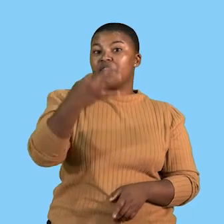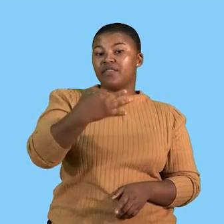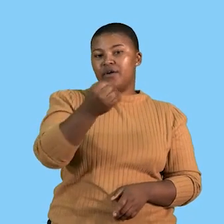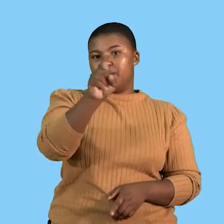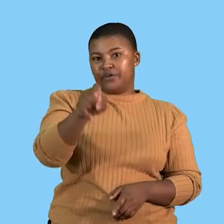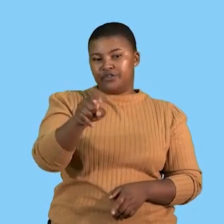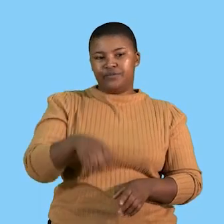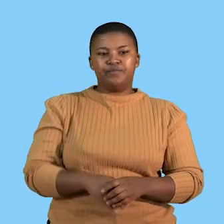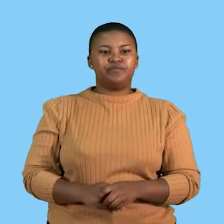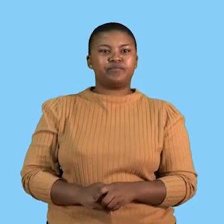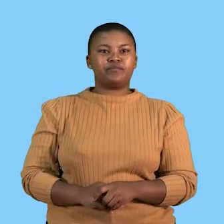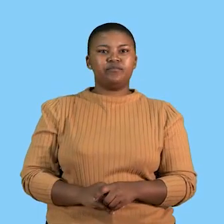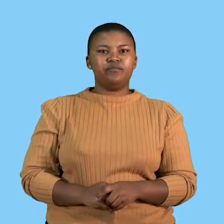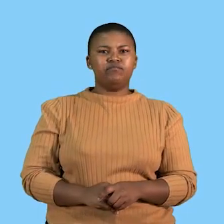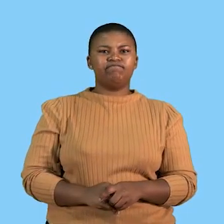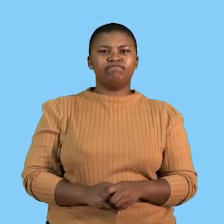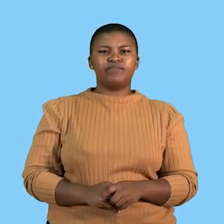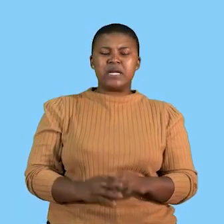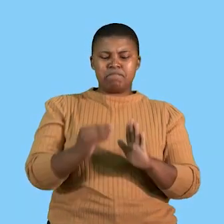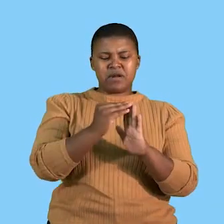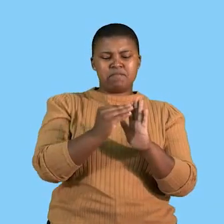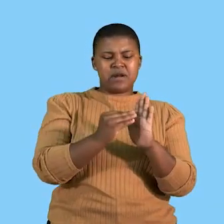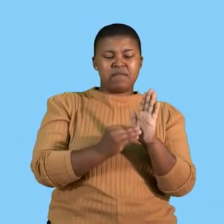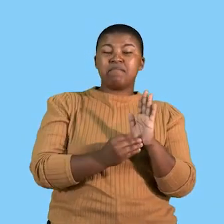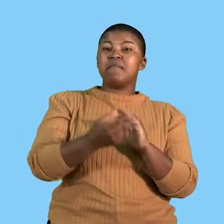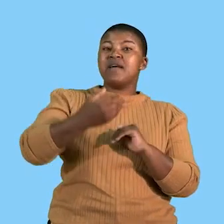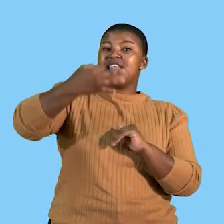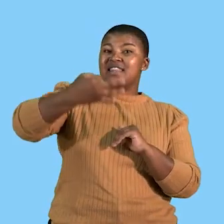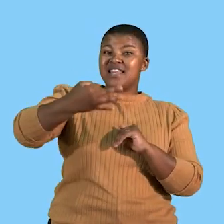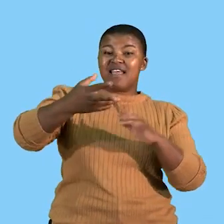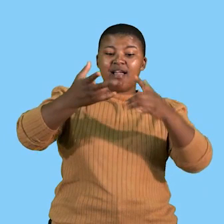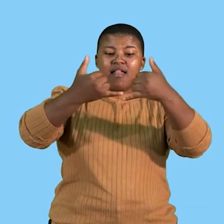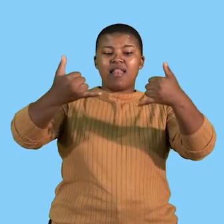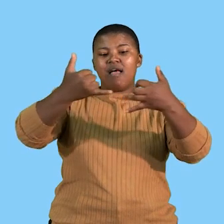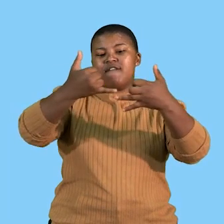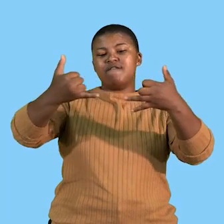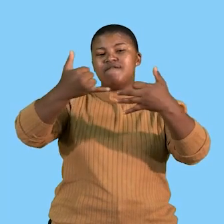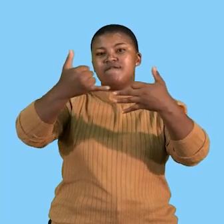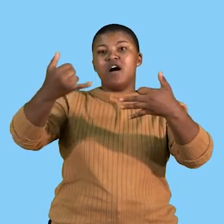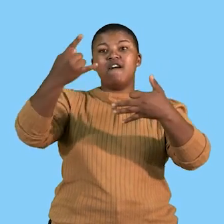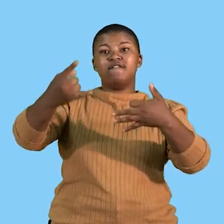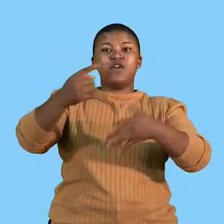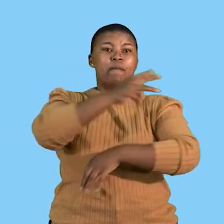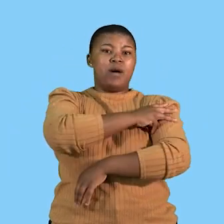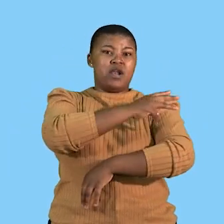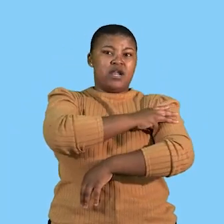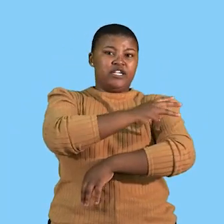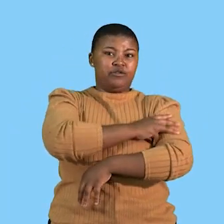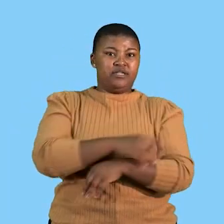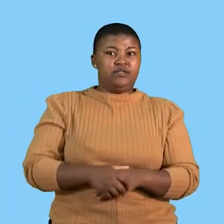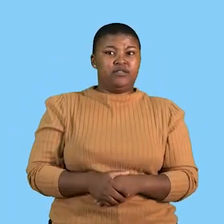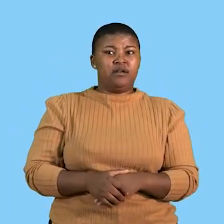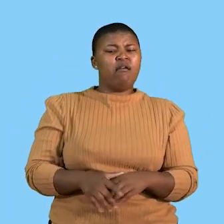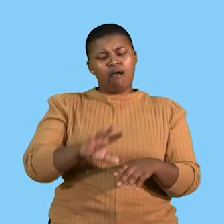third question asks, name the three levels of management. But